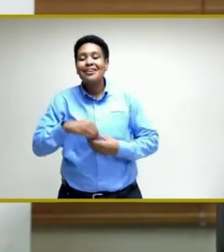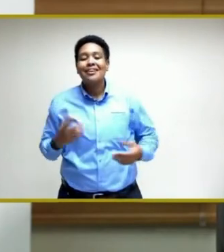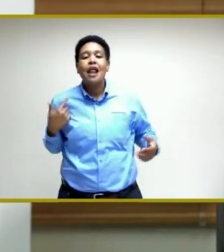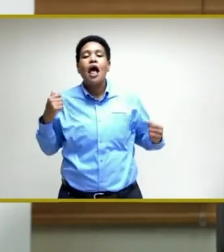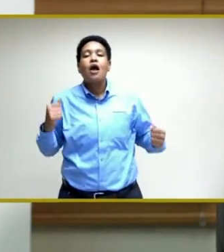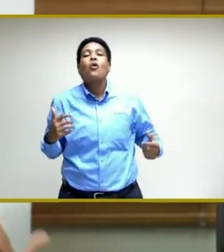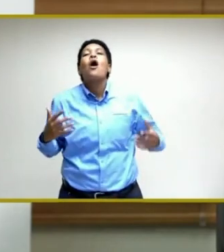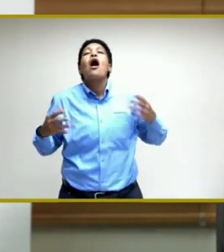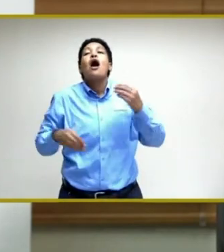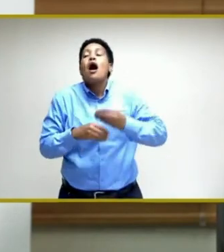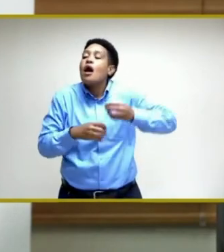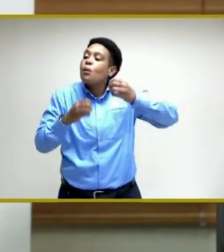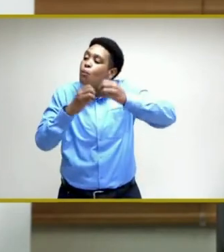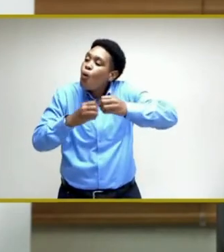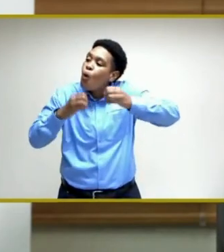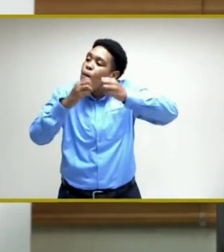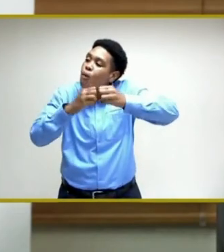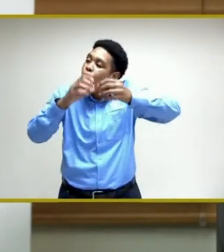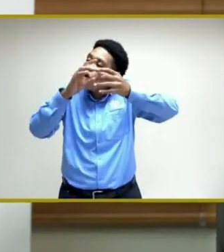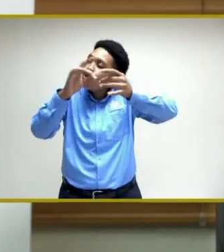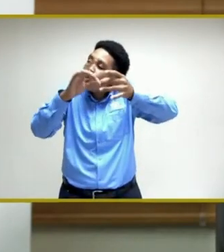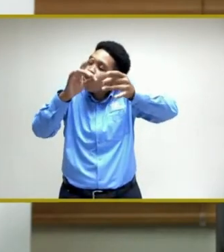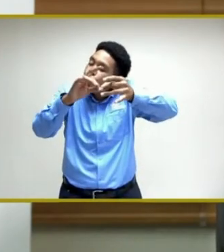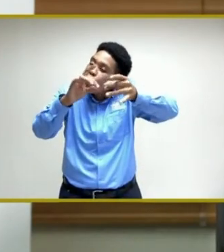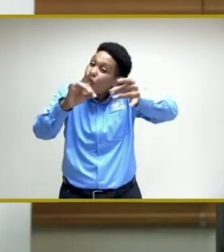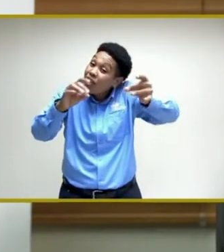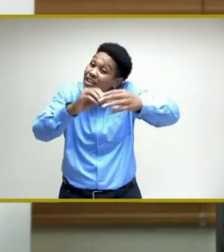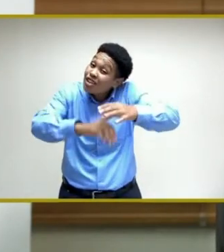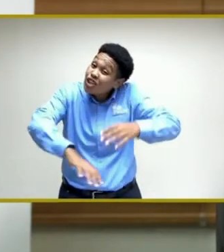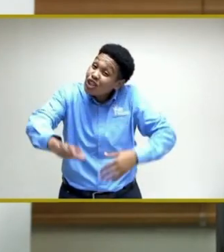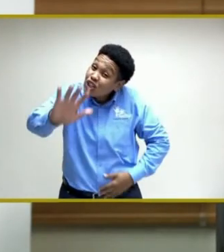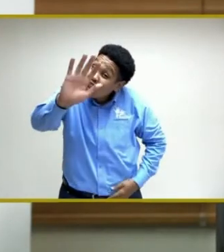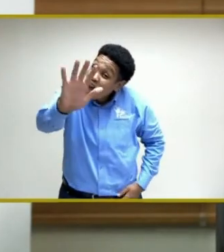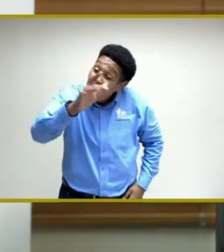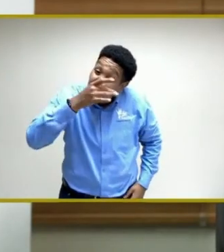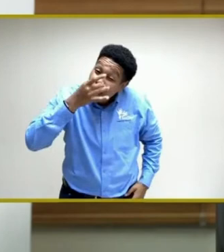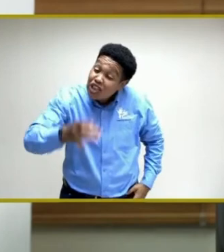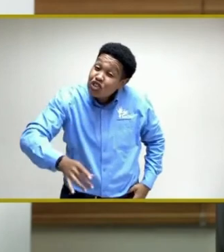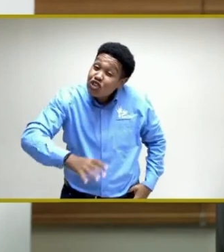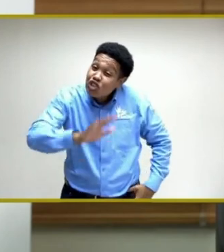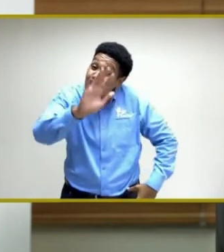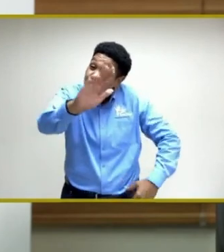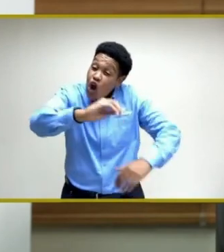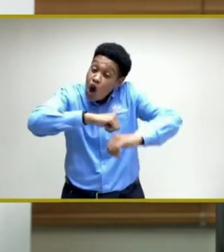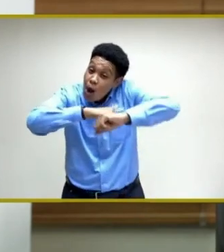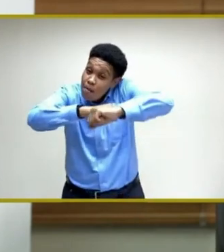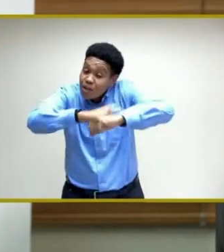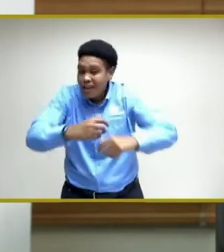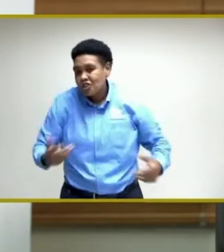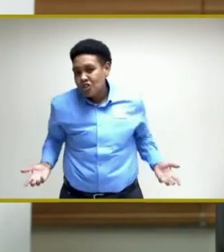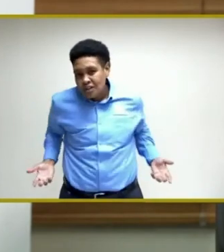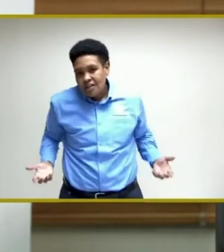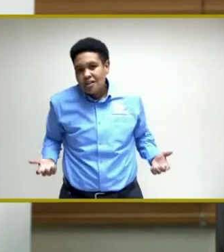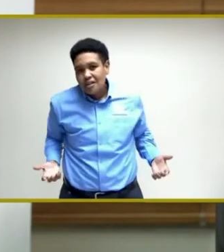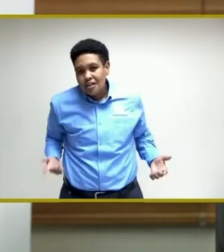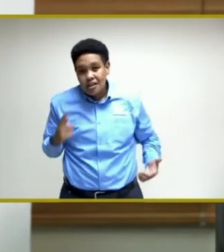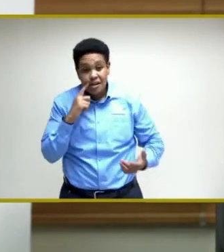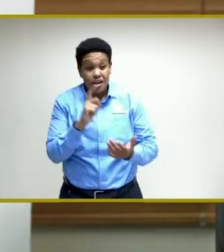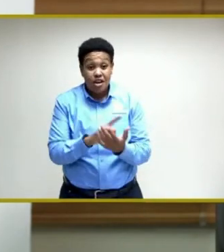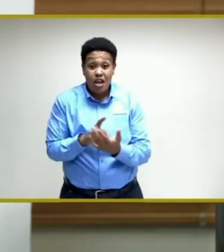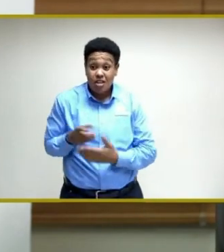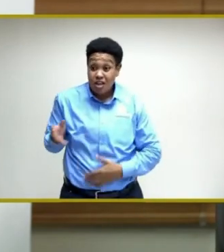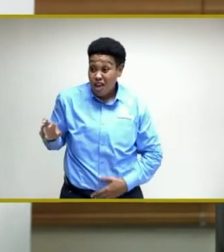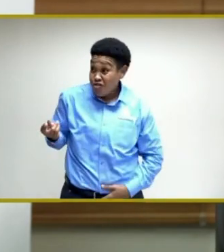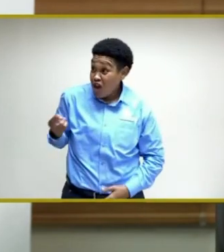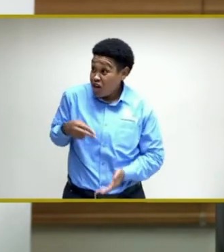go on and on. It is in your interest. It is in your protection. And there's a doctor on hand